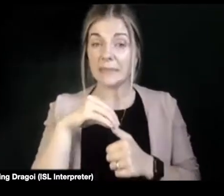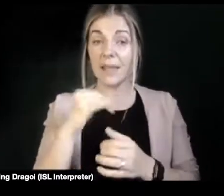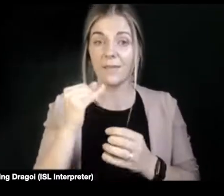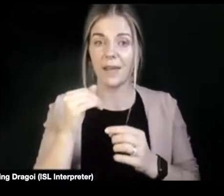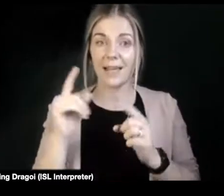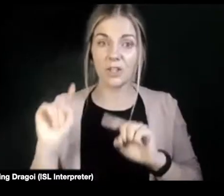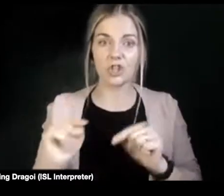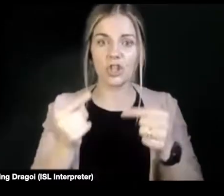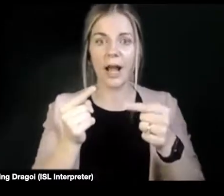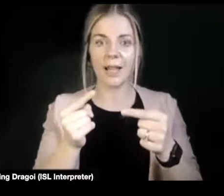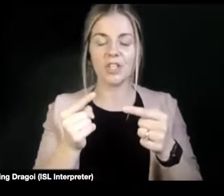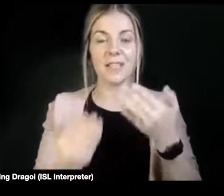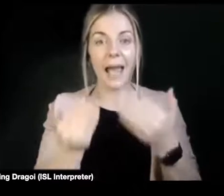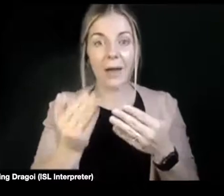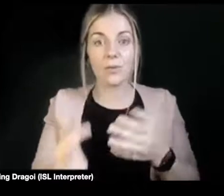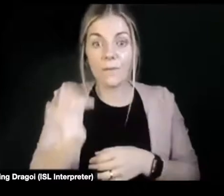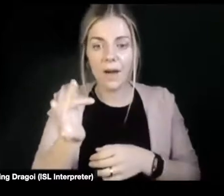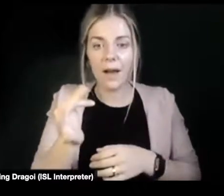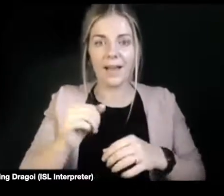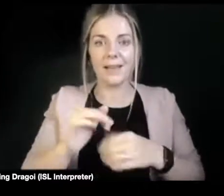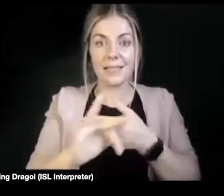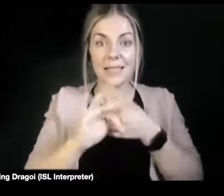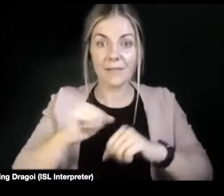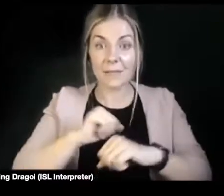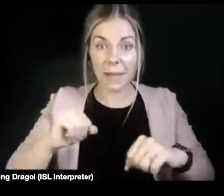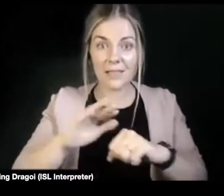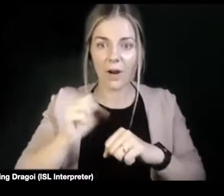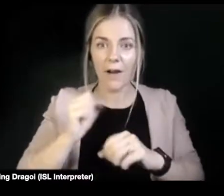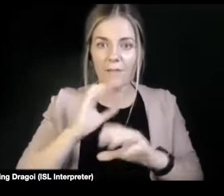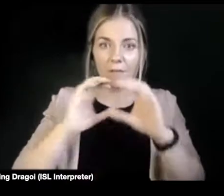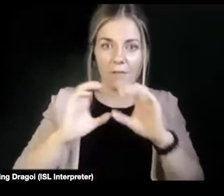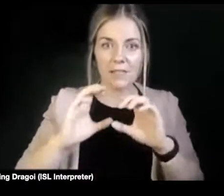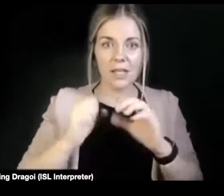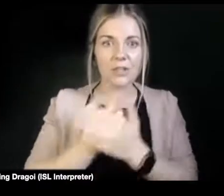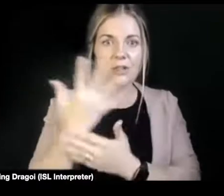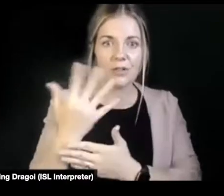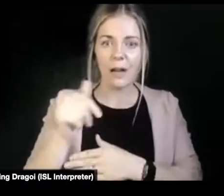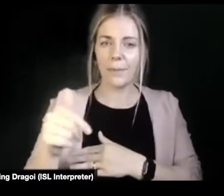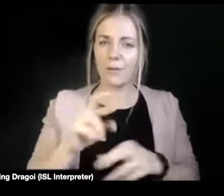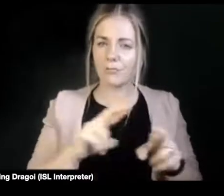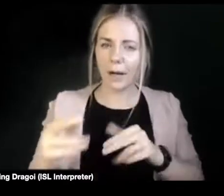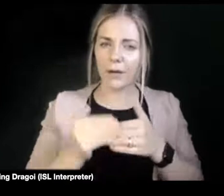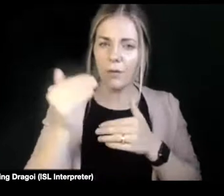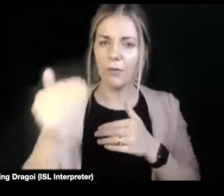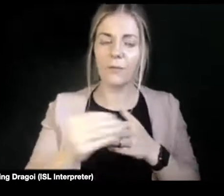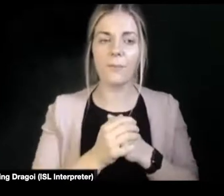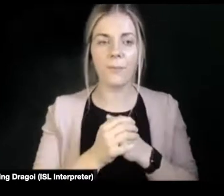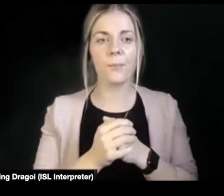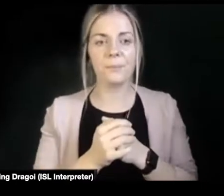that safe space to start conversations and develop regularly going forward. And I think that